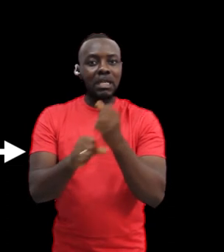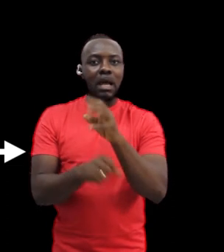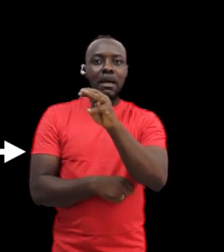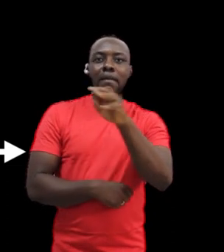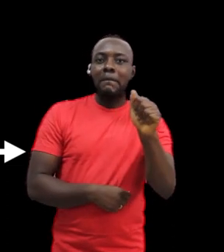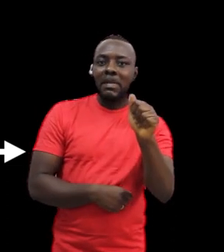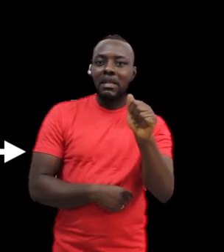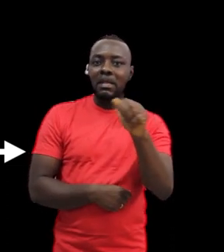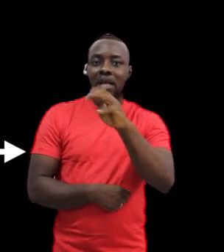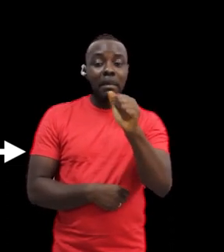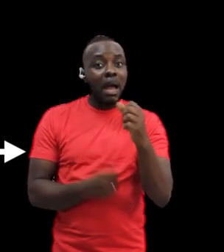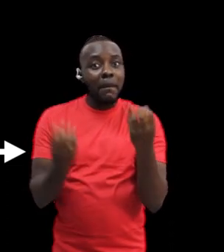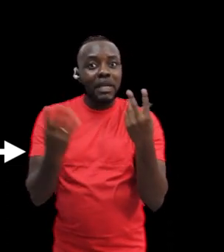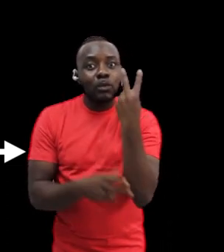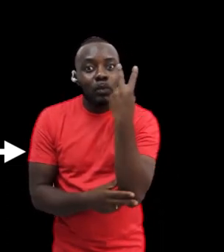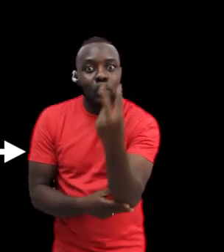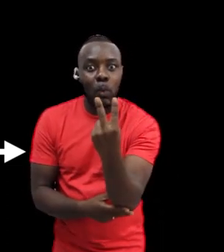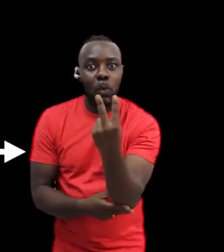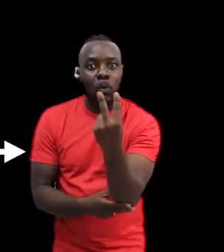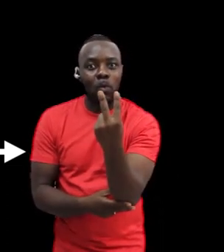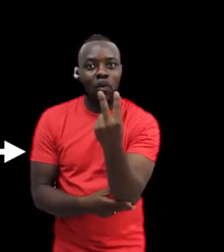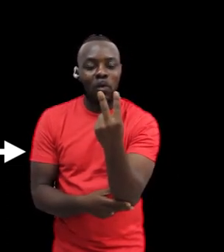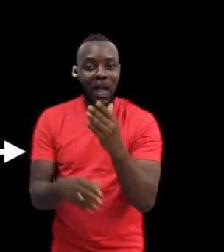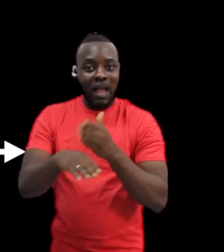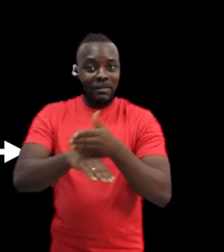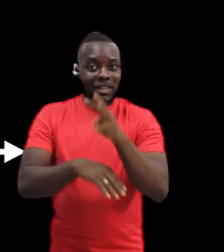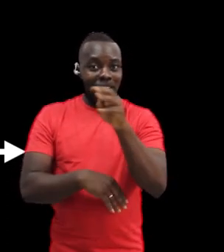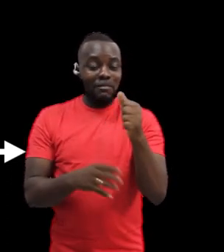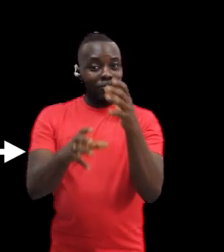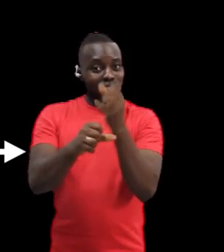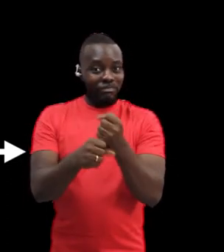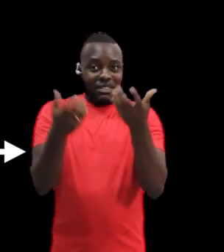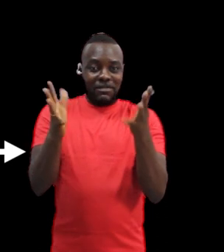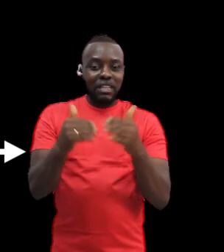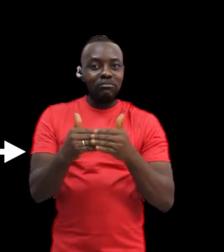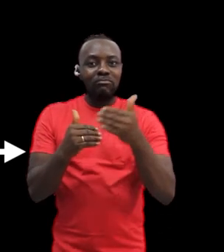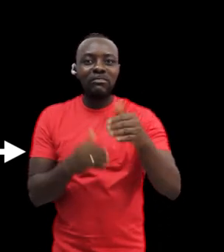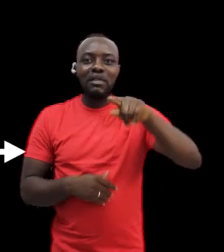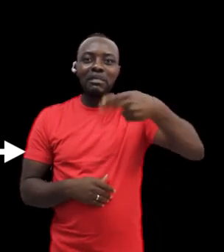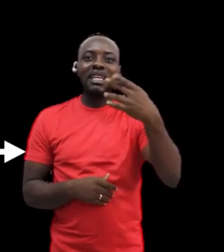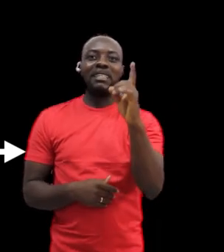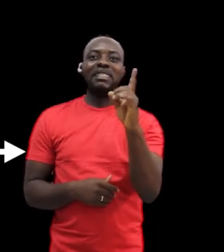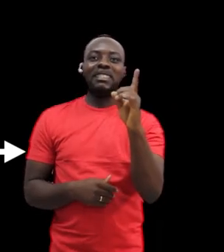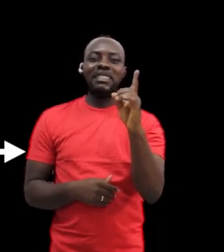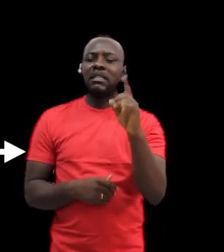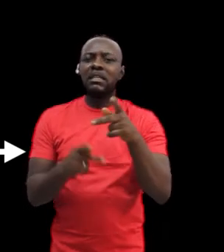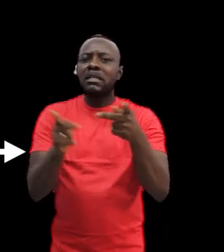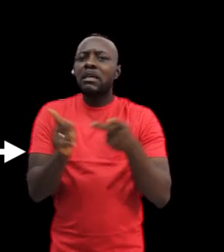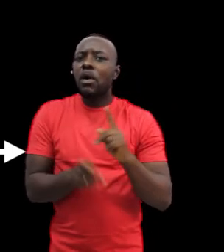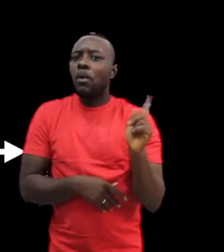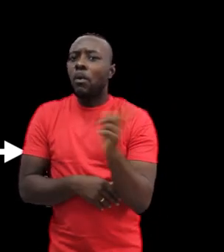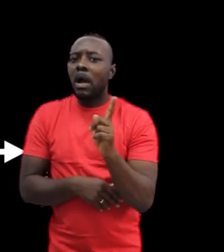from Gallaudet University in Washington, D.C.